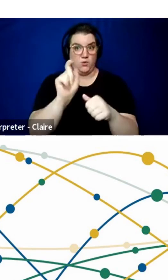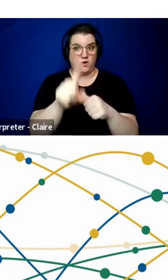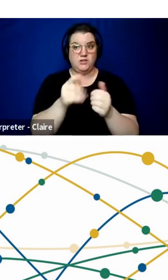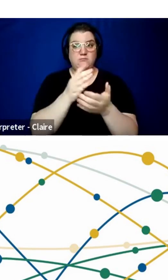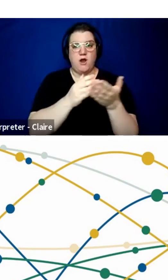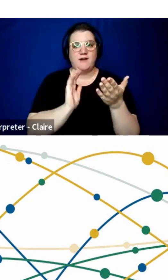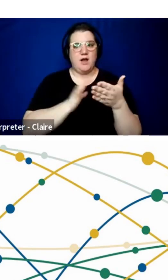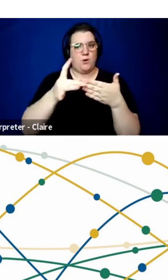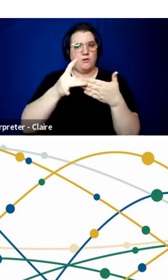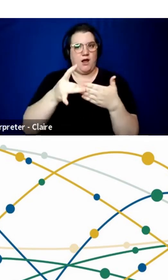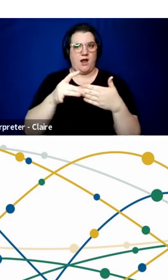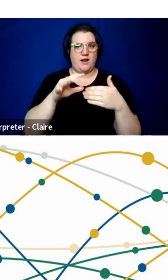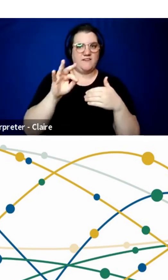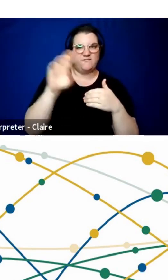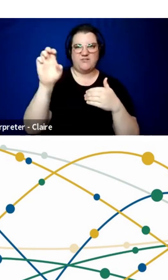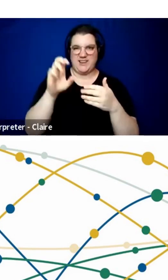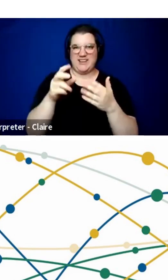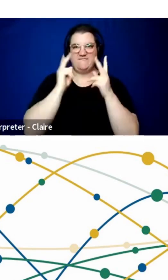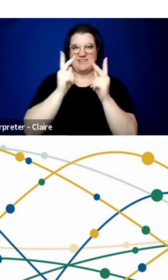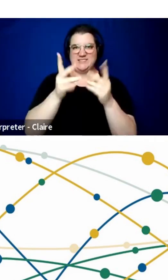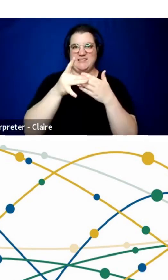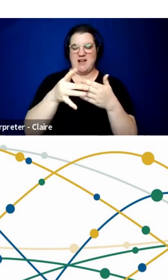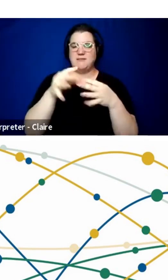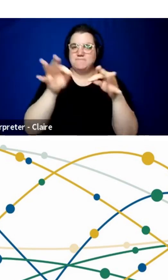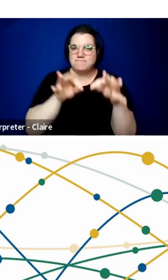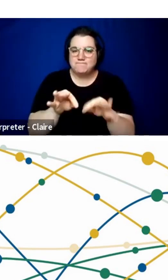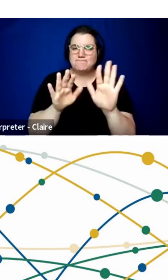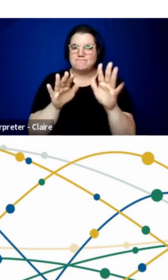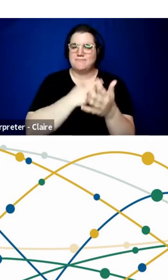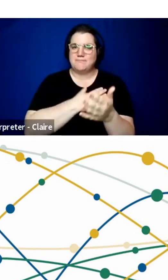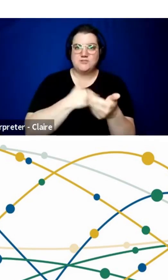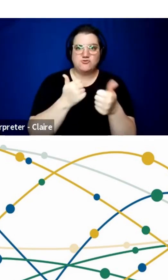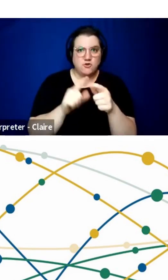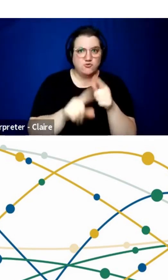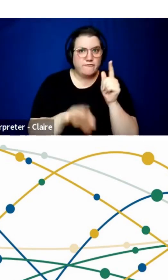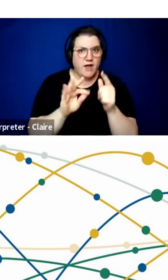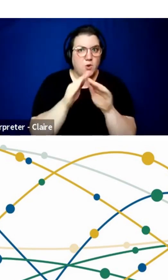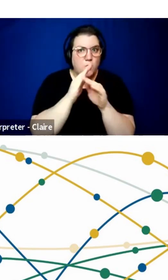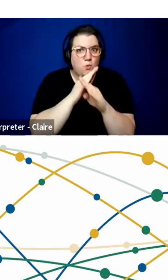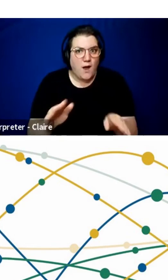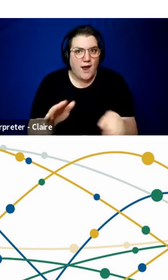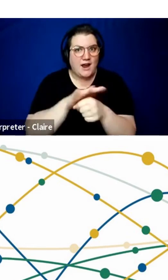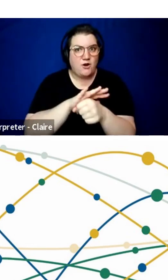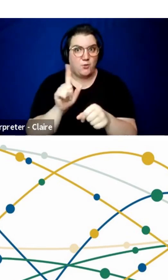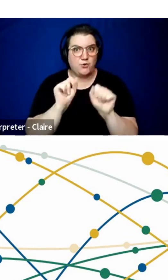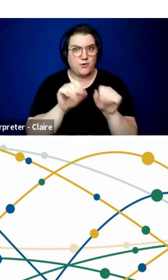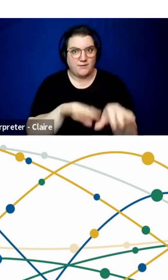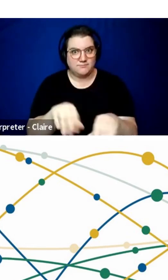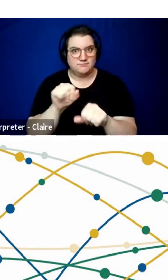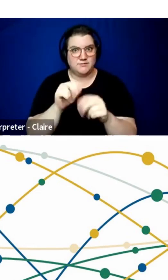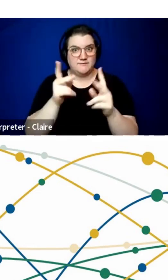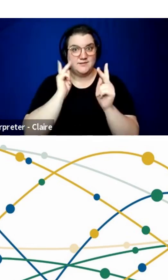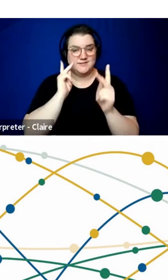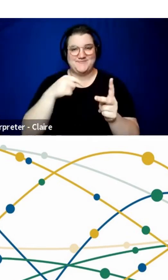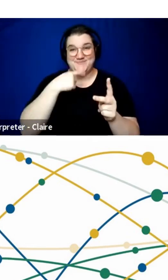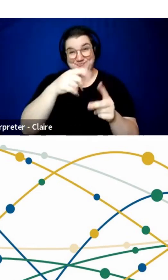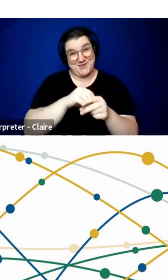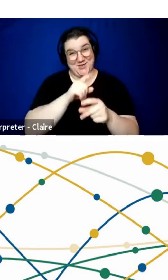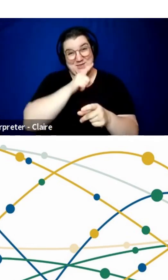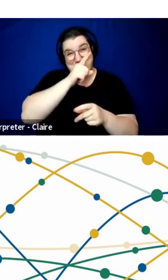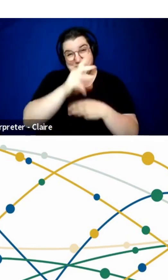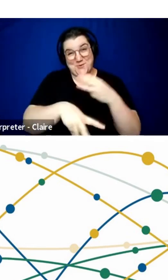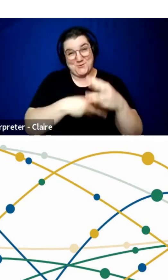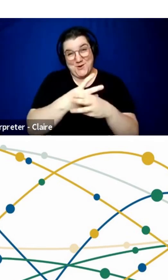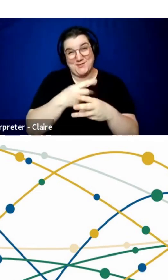explain to patients that really try to find a quiet area to do the visit. Now, I'll tell you that in the real world, I've had